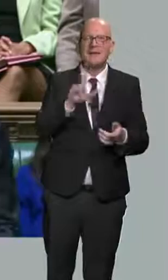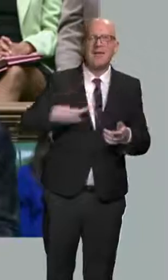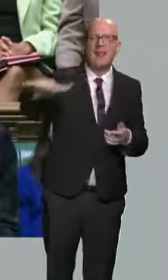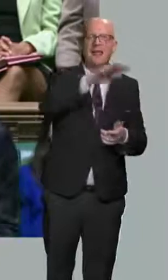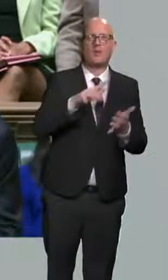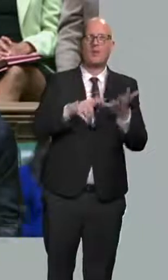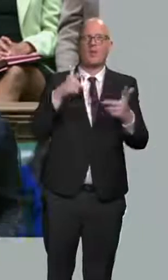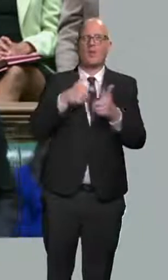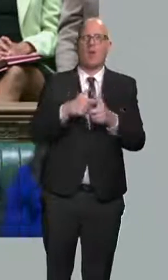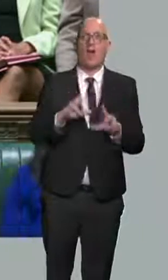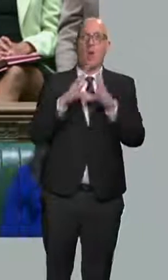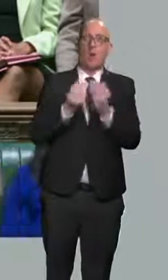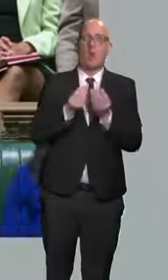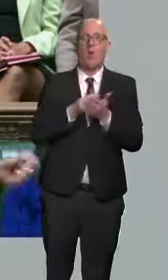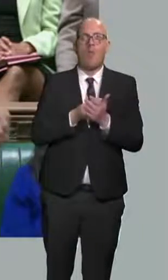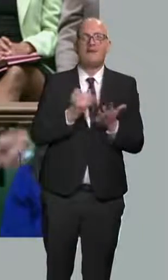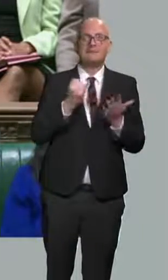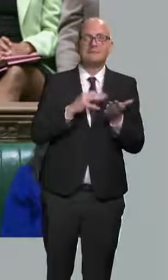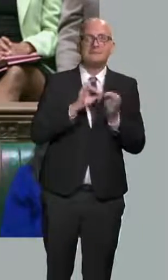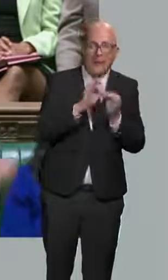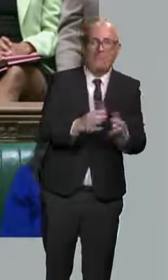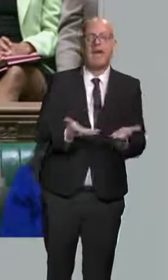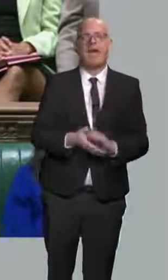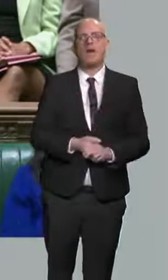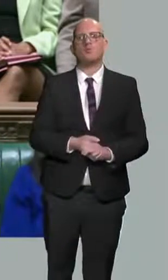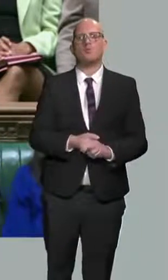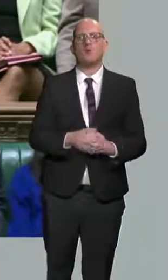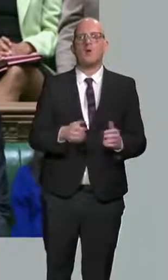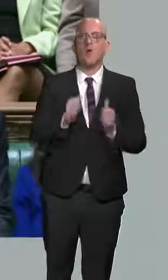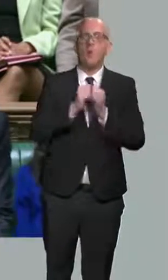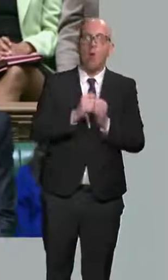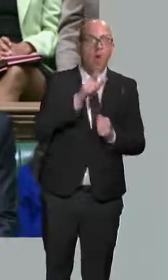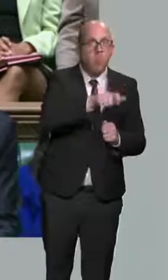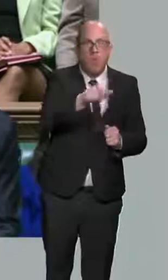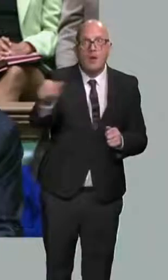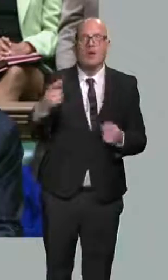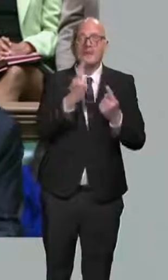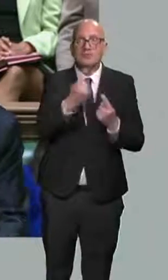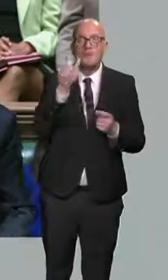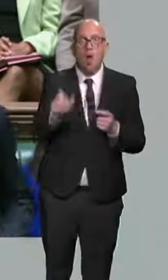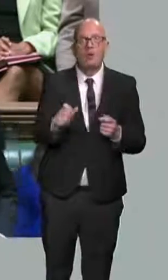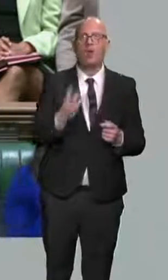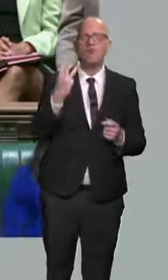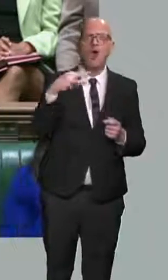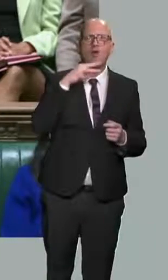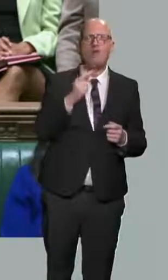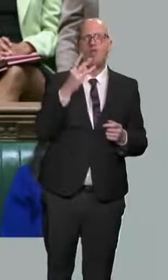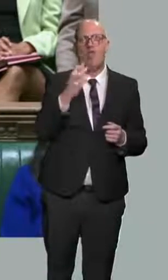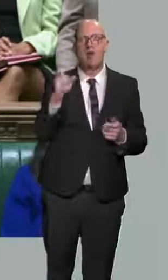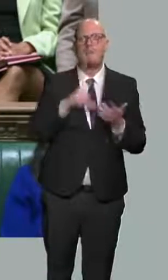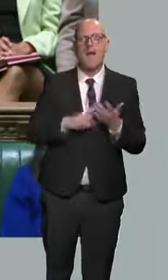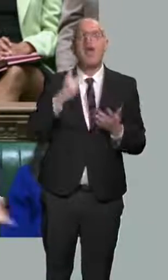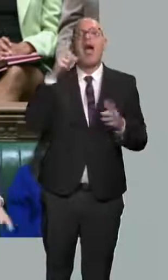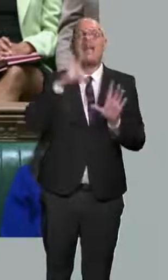a tax cut for employees worth over £330 a year, the largest increase in a basic rate